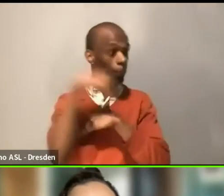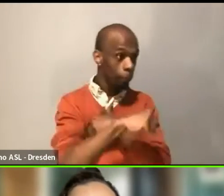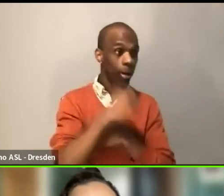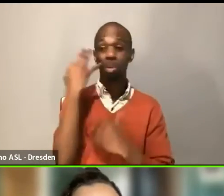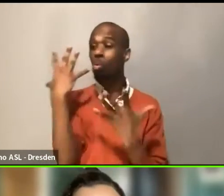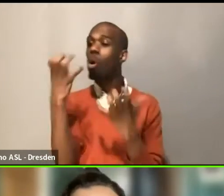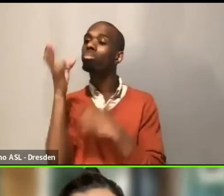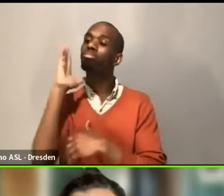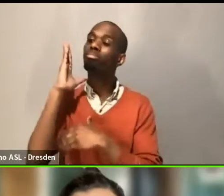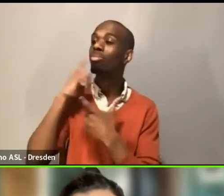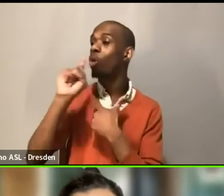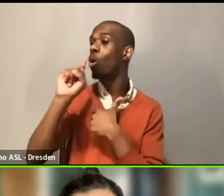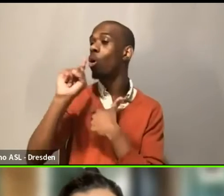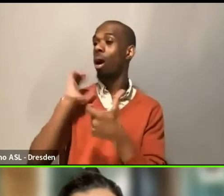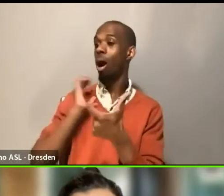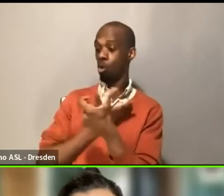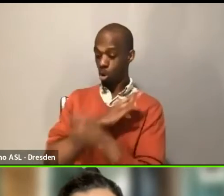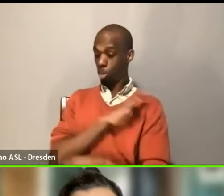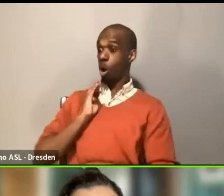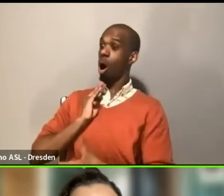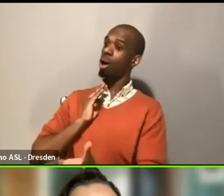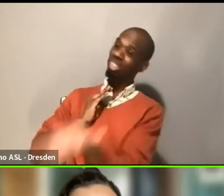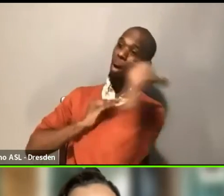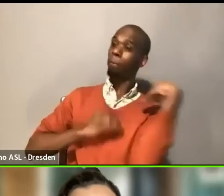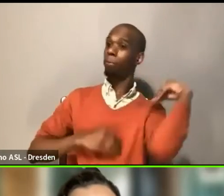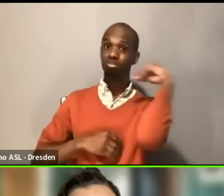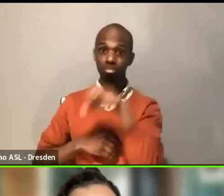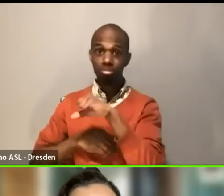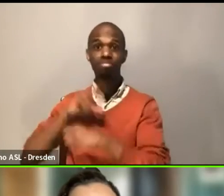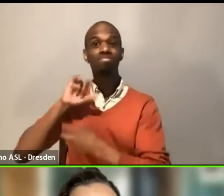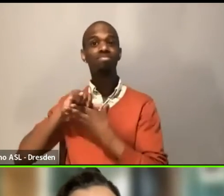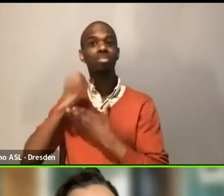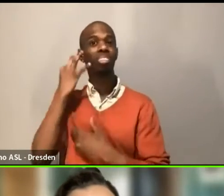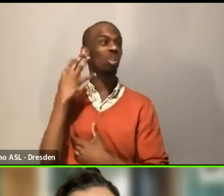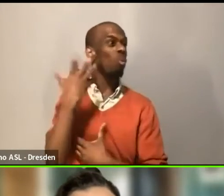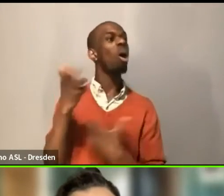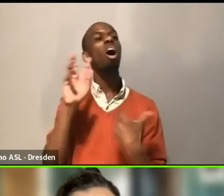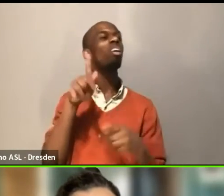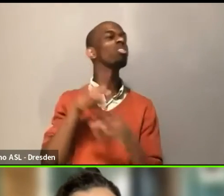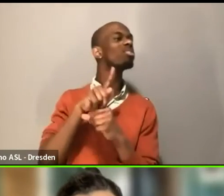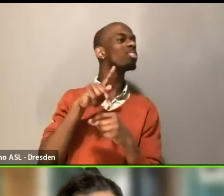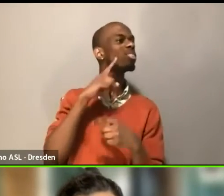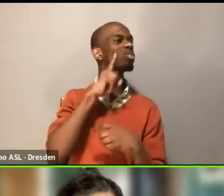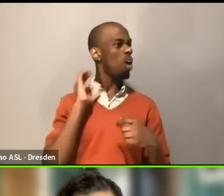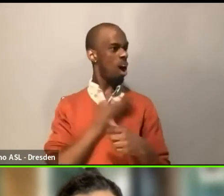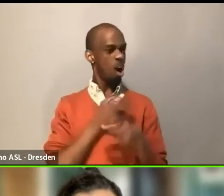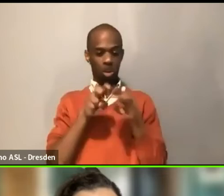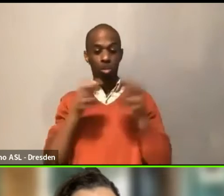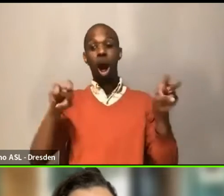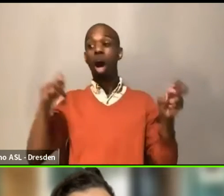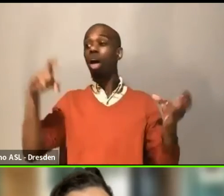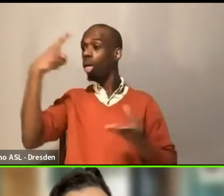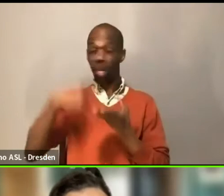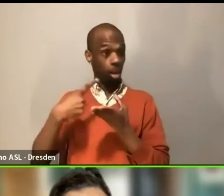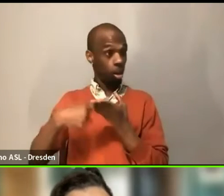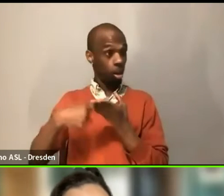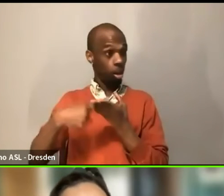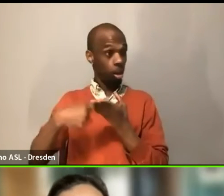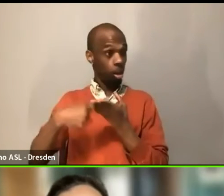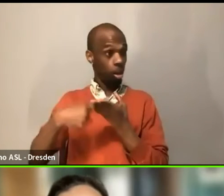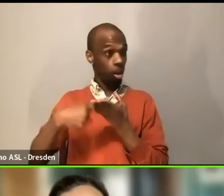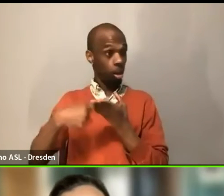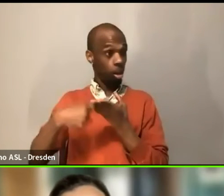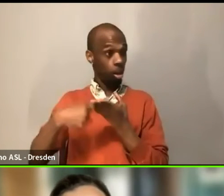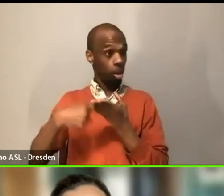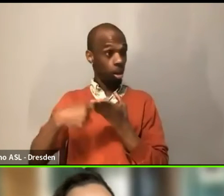You come participate in one of our panels as an audience member. Do you need caregiver reimbursement? Like, do you need to hire a sitter